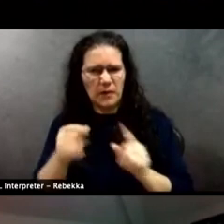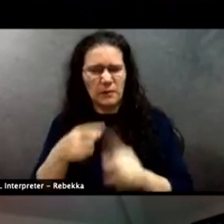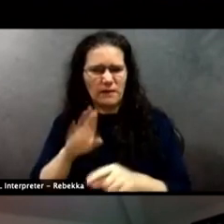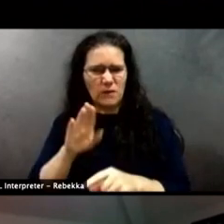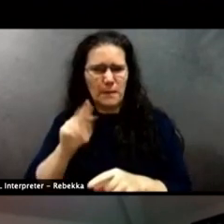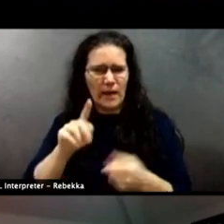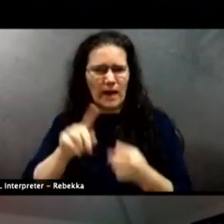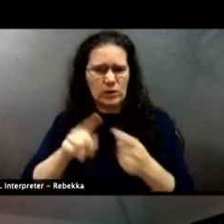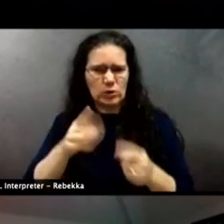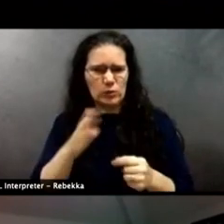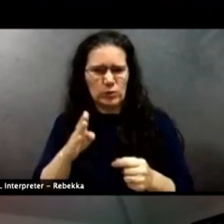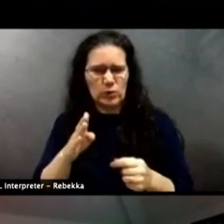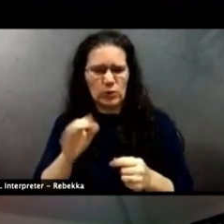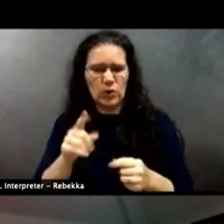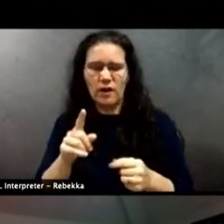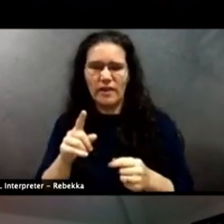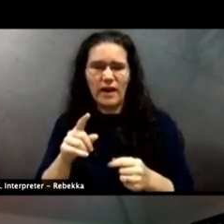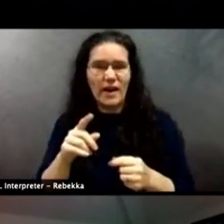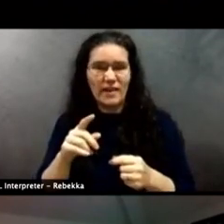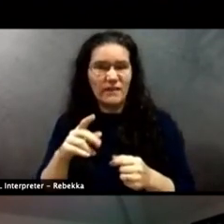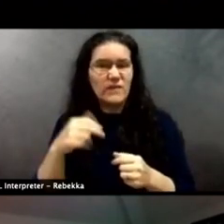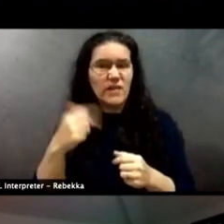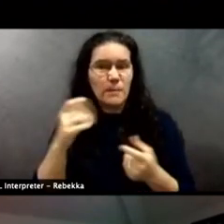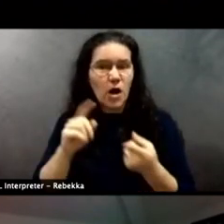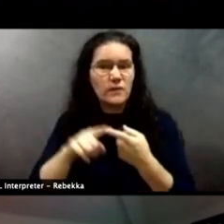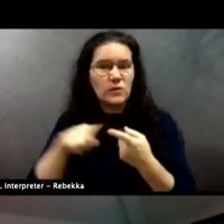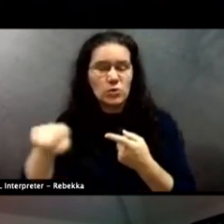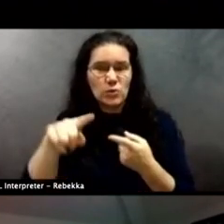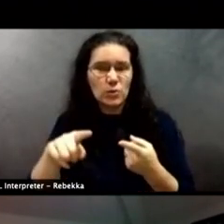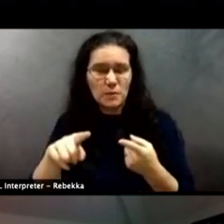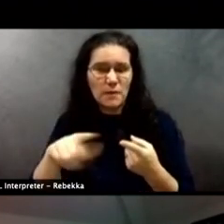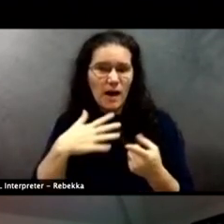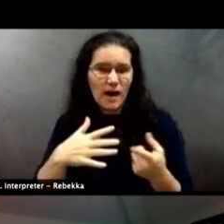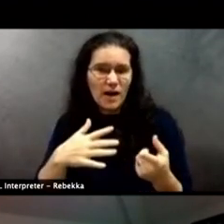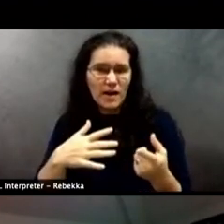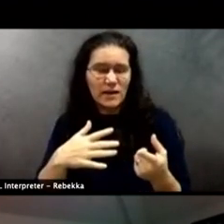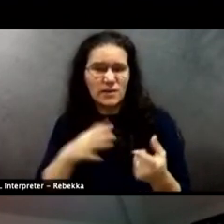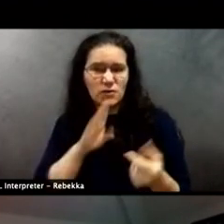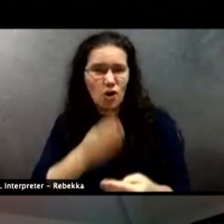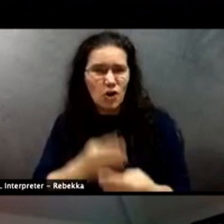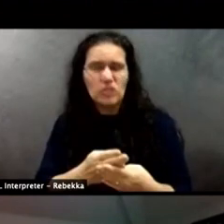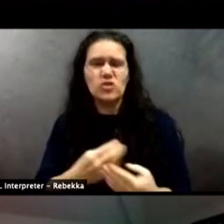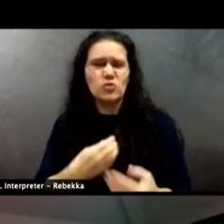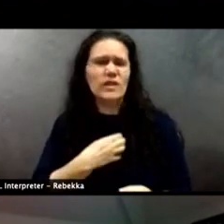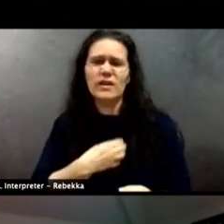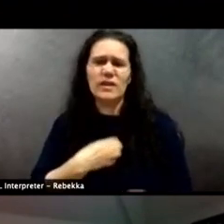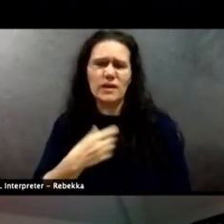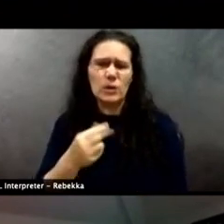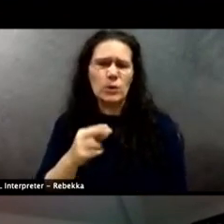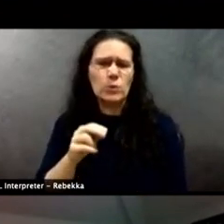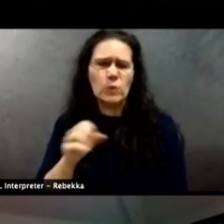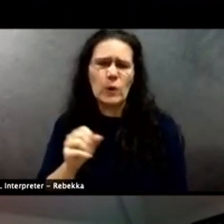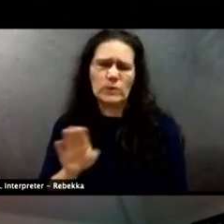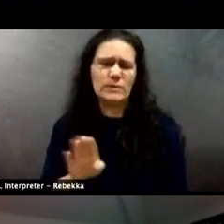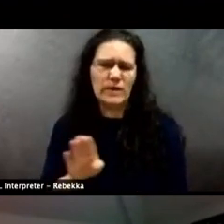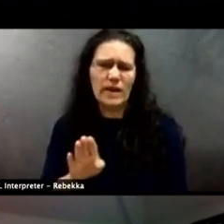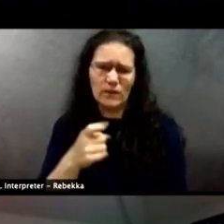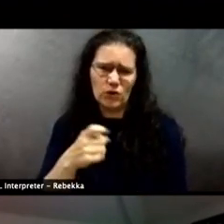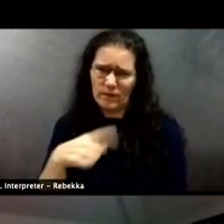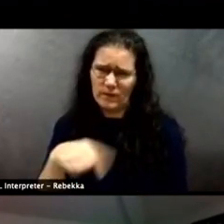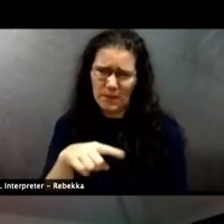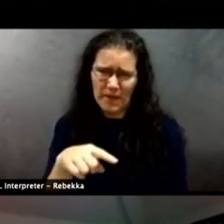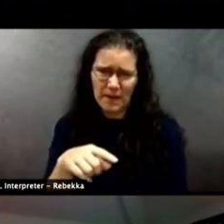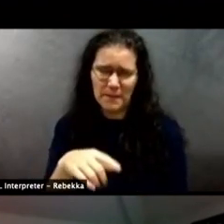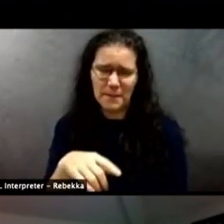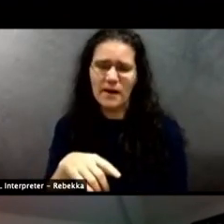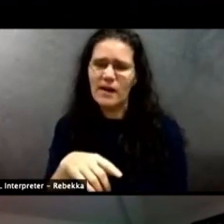off my daughters. Gross. Gross behavior. And I agree utterly